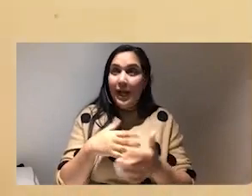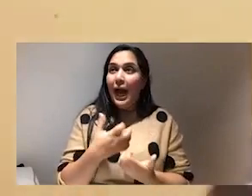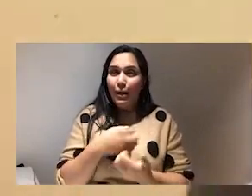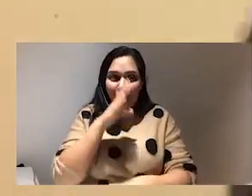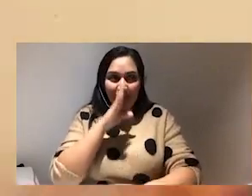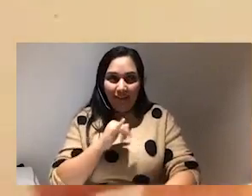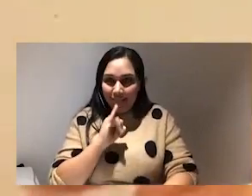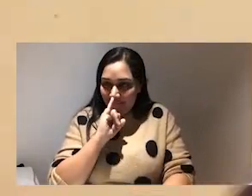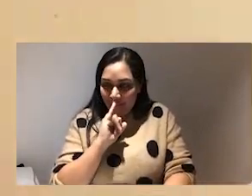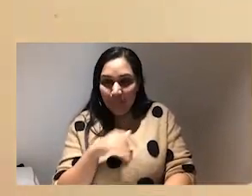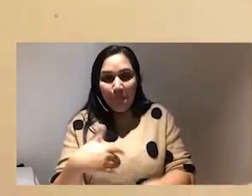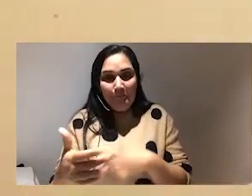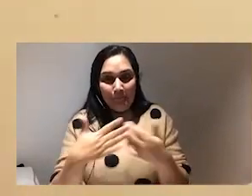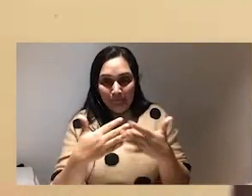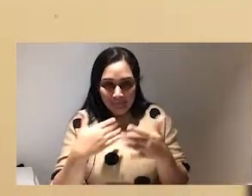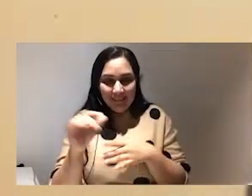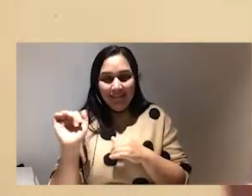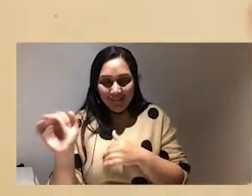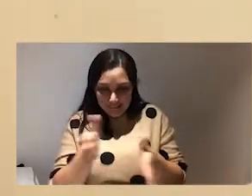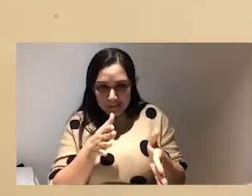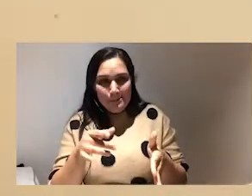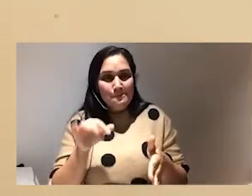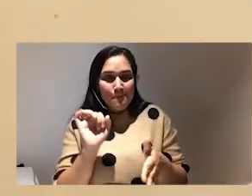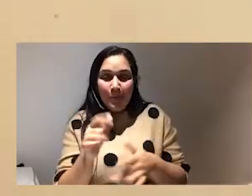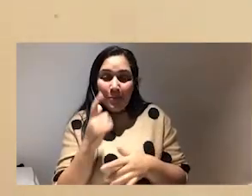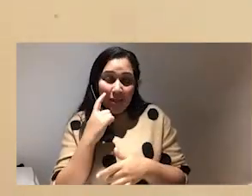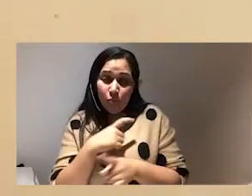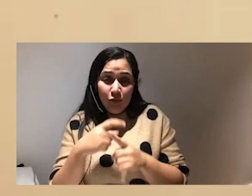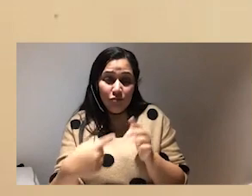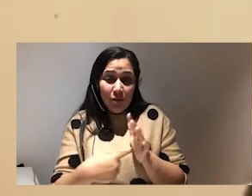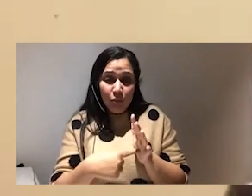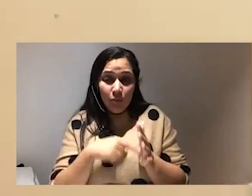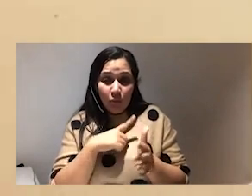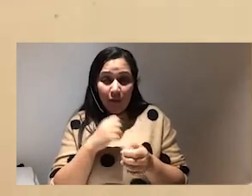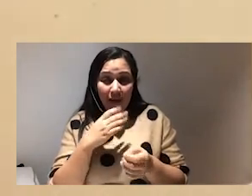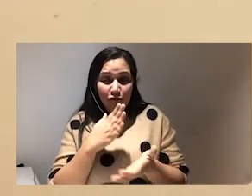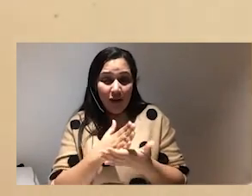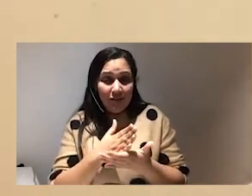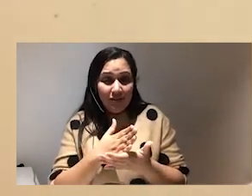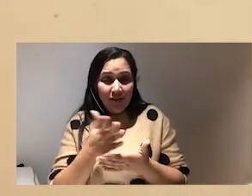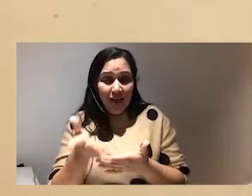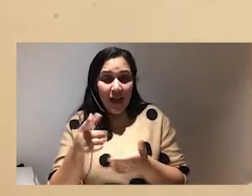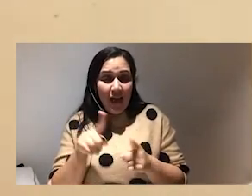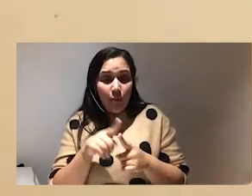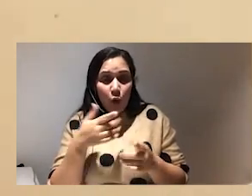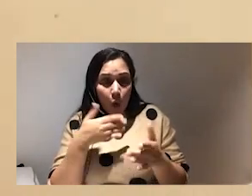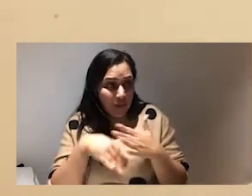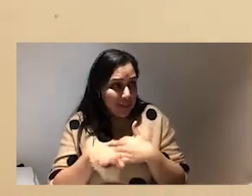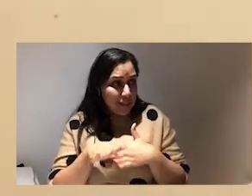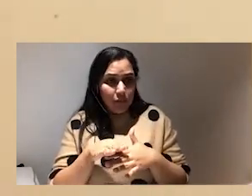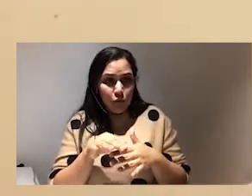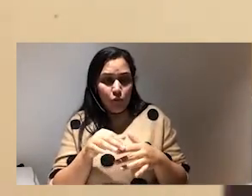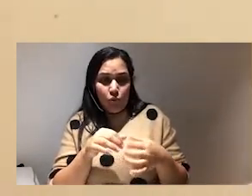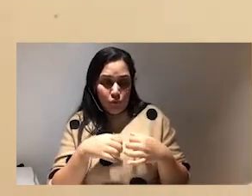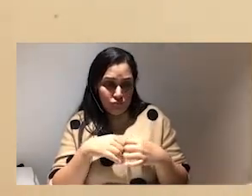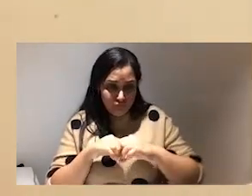but like i think community is really important because it's trust and we're going you know we're going into the trenches like you said dismantling